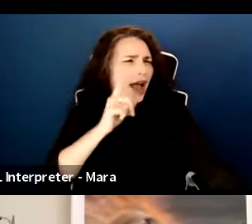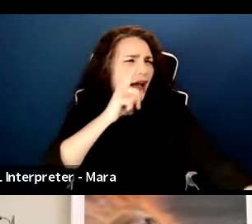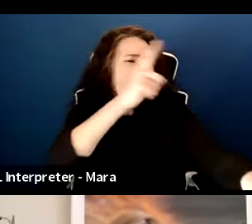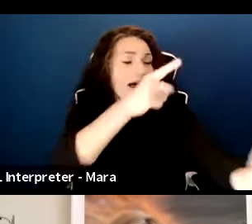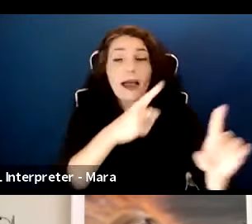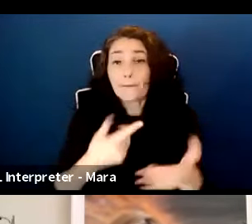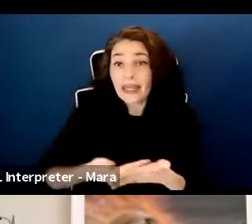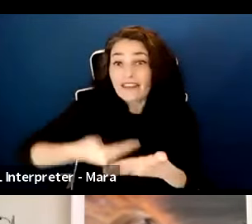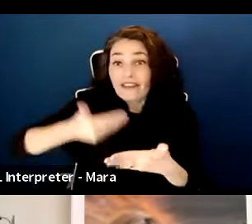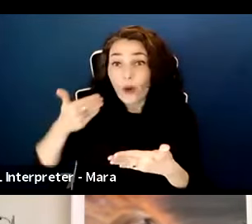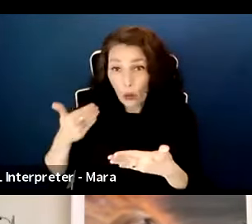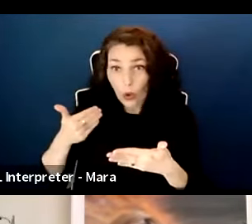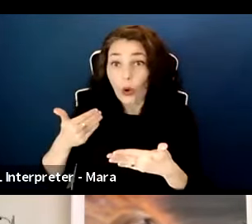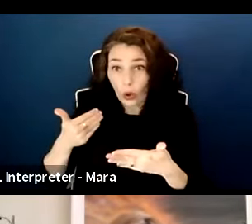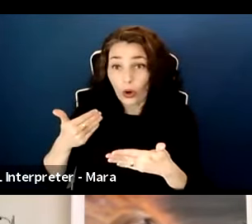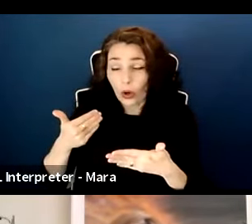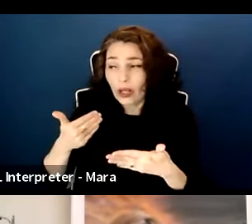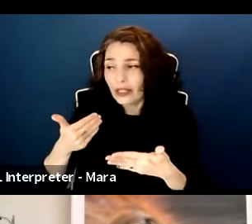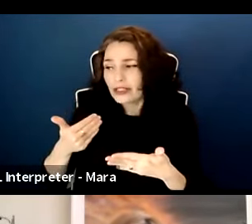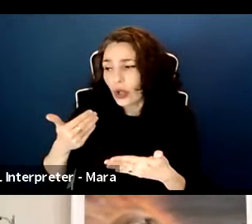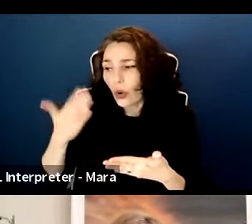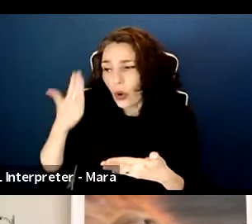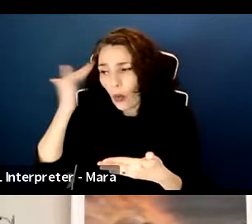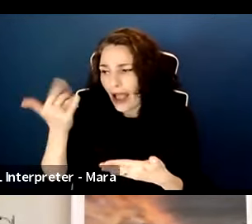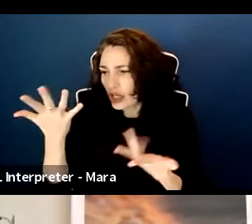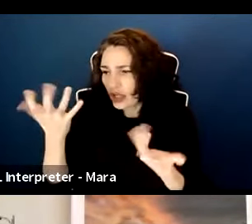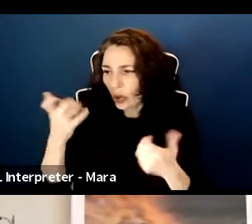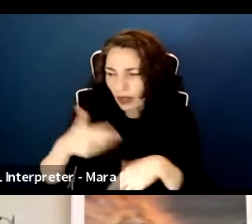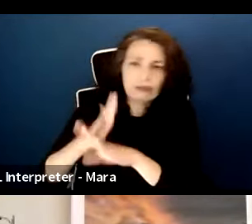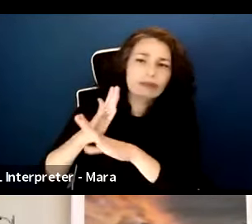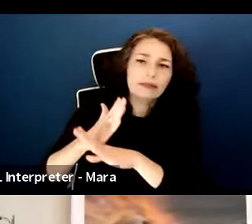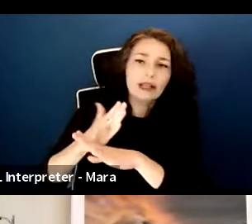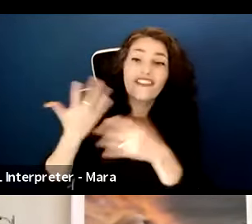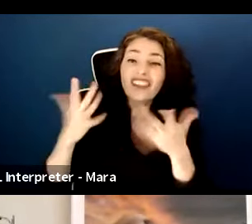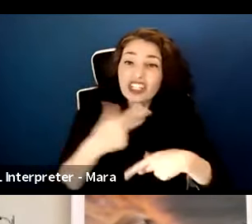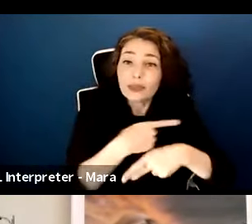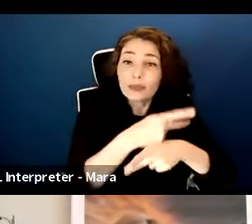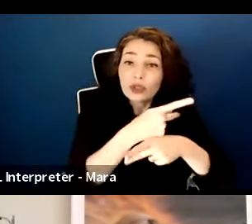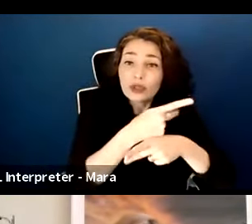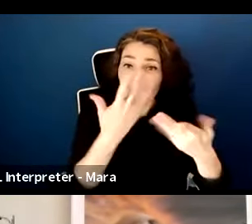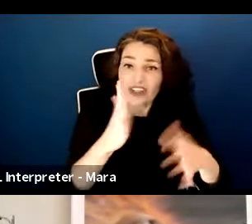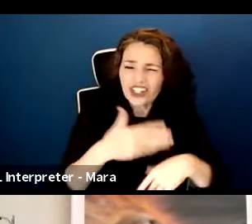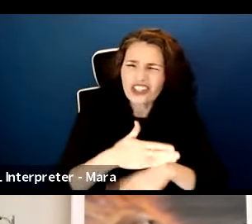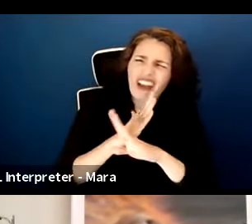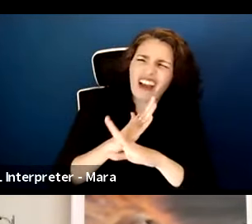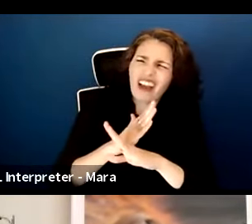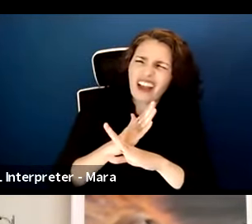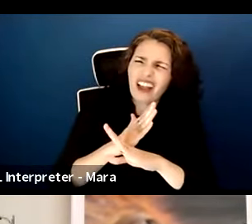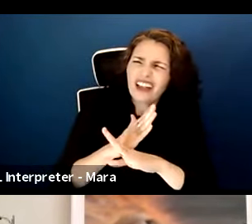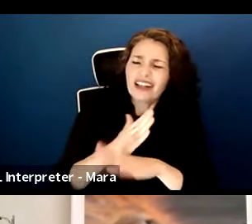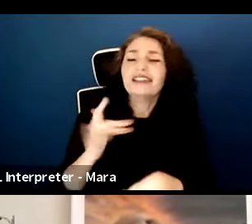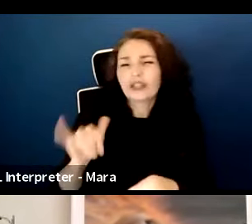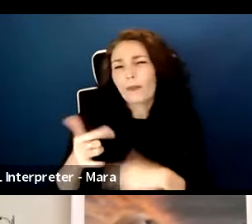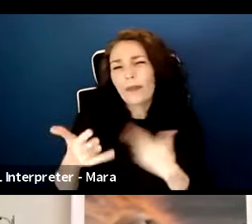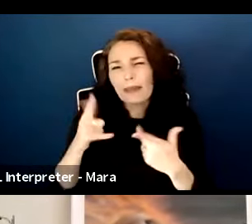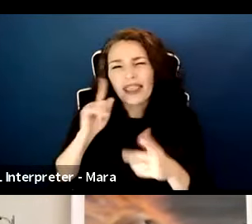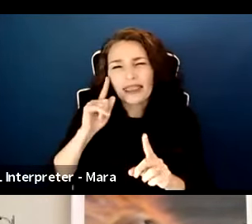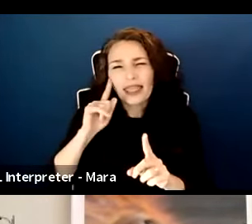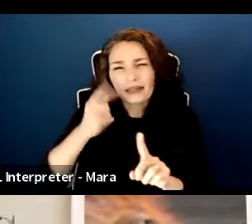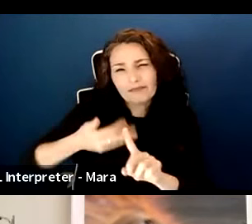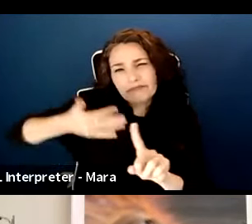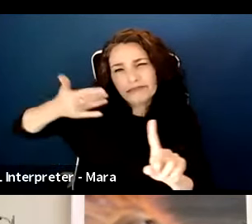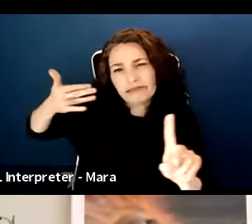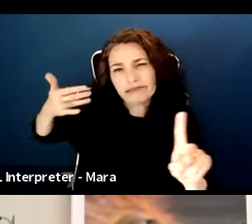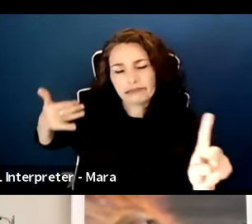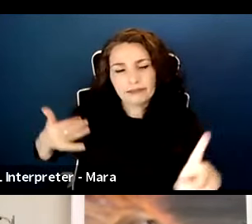at, you don't hit a wall once you're done with production. That's just another perspective to have on that. And I, this is for another discussion, but,